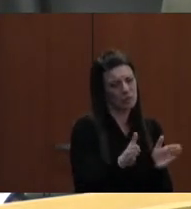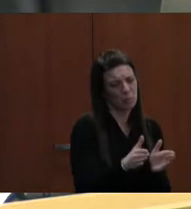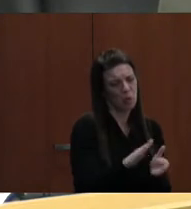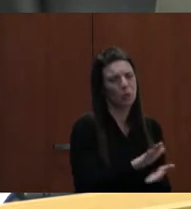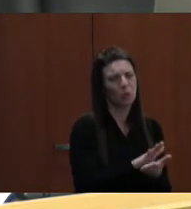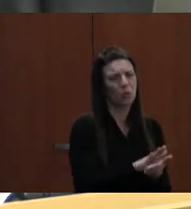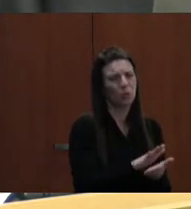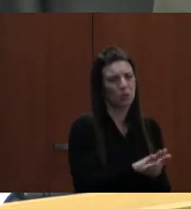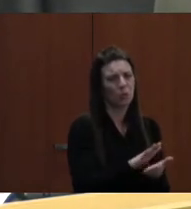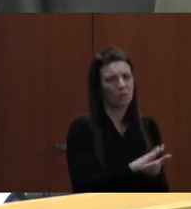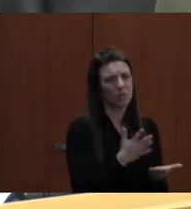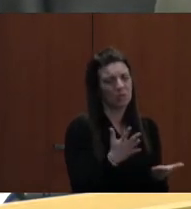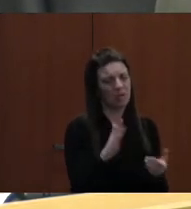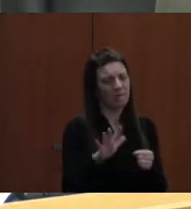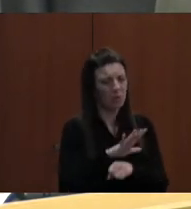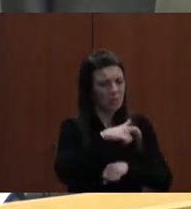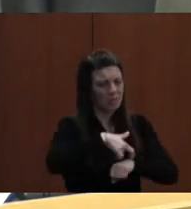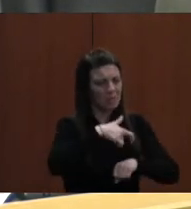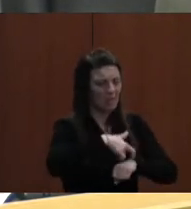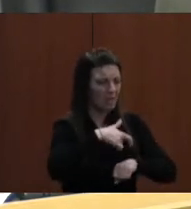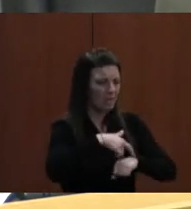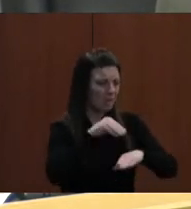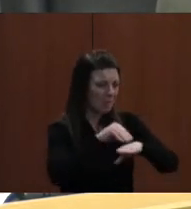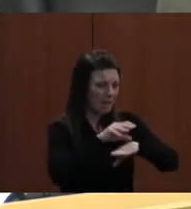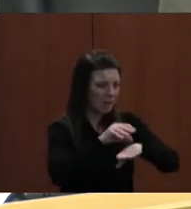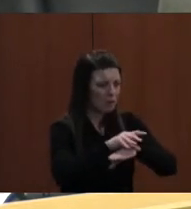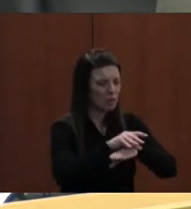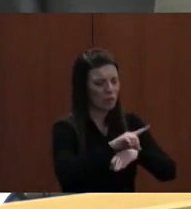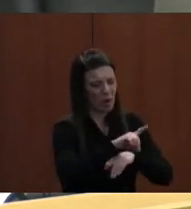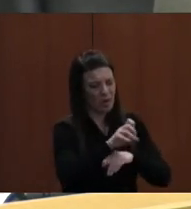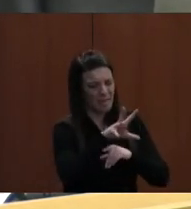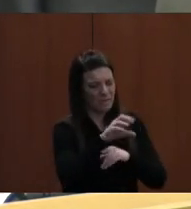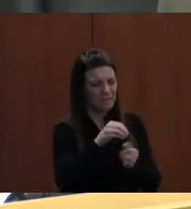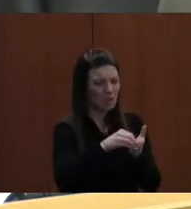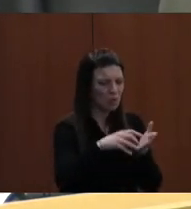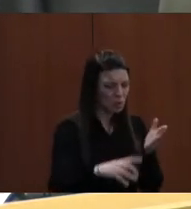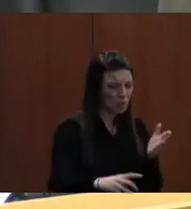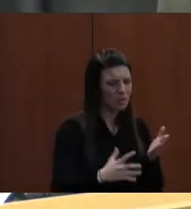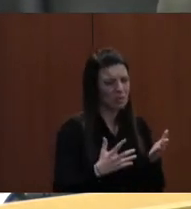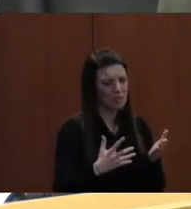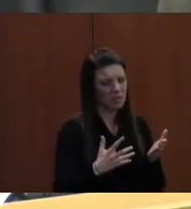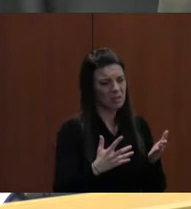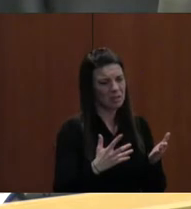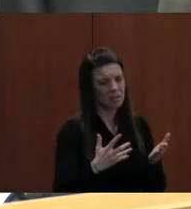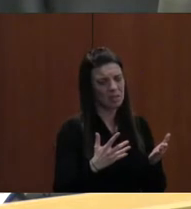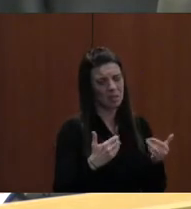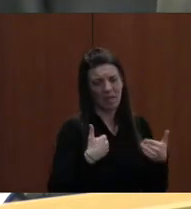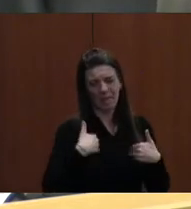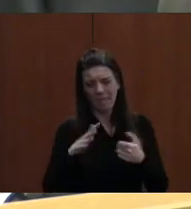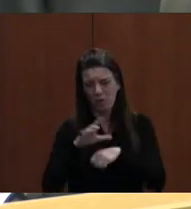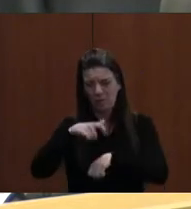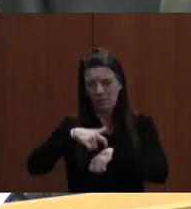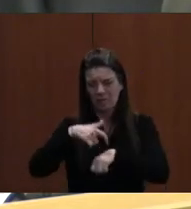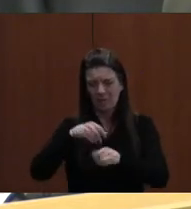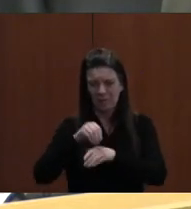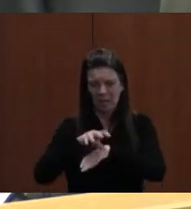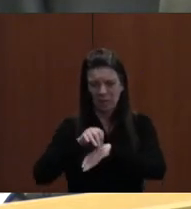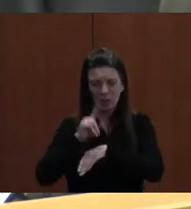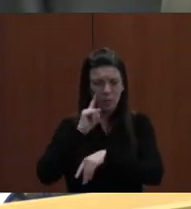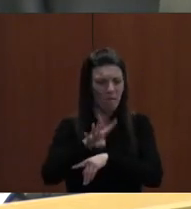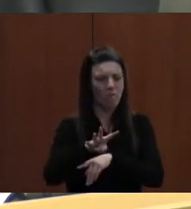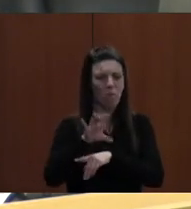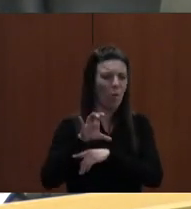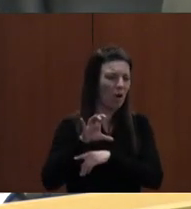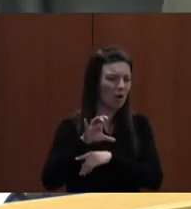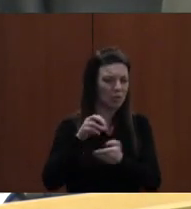You know, full-time counselor, 150 students, and we'll have a full-time counselor for 400 students. So it may be that if